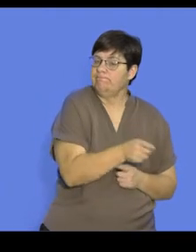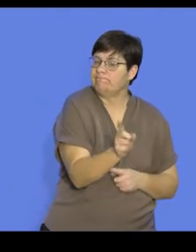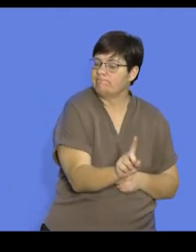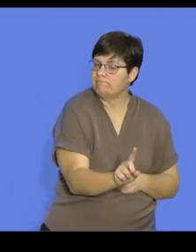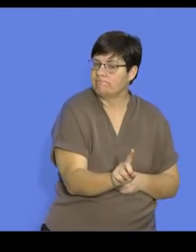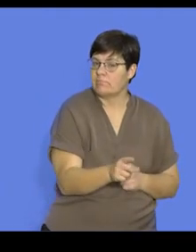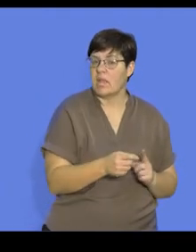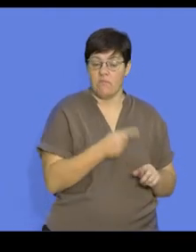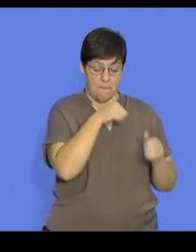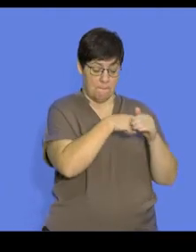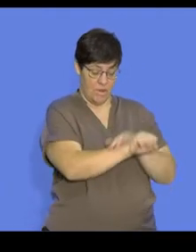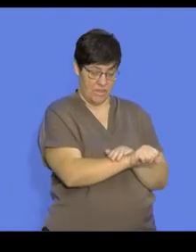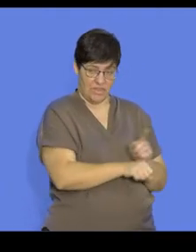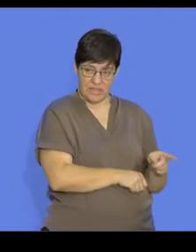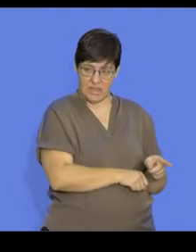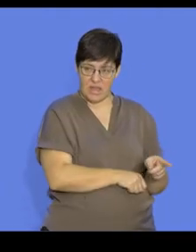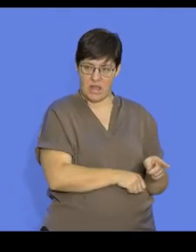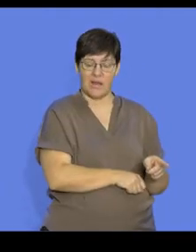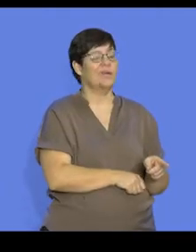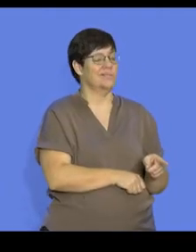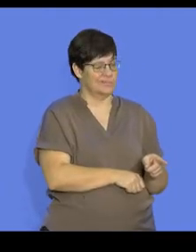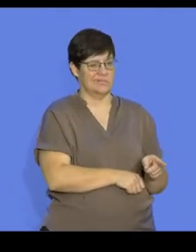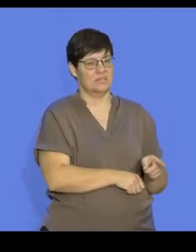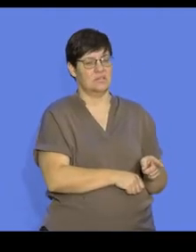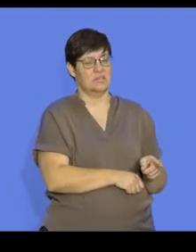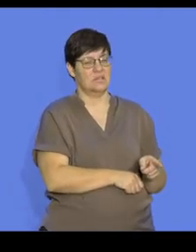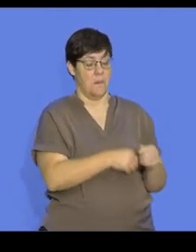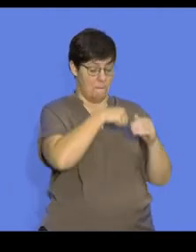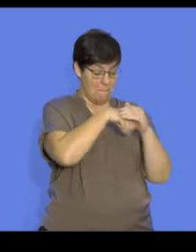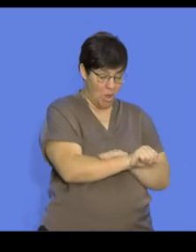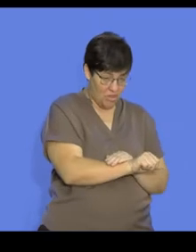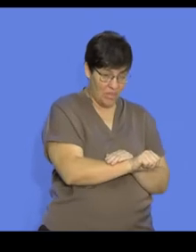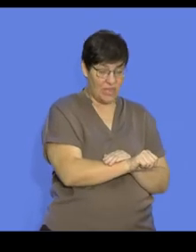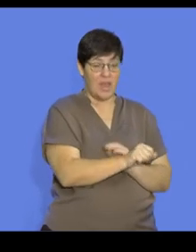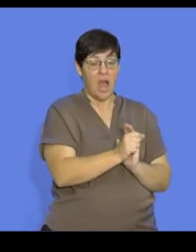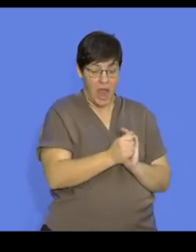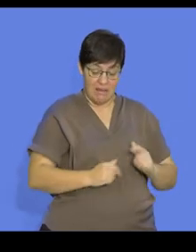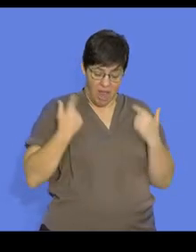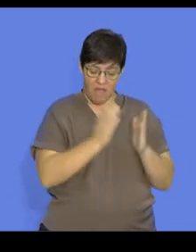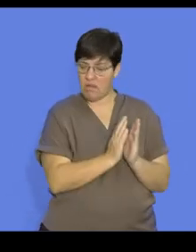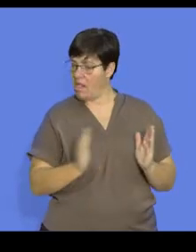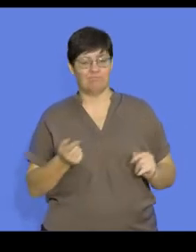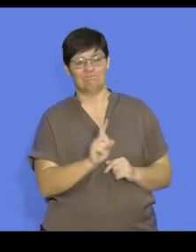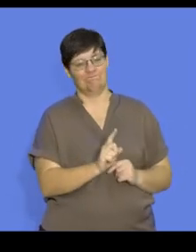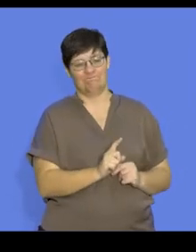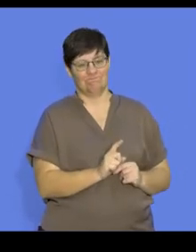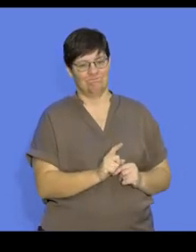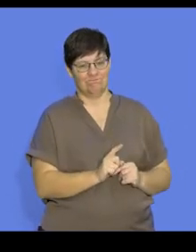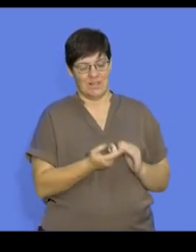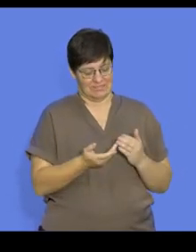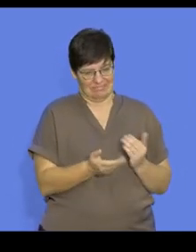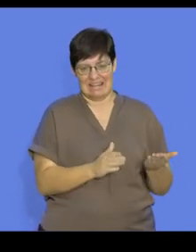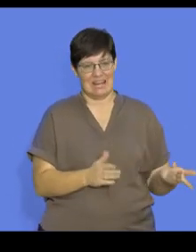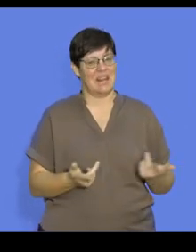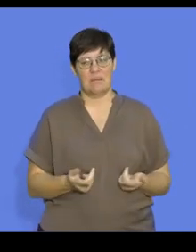from the time of birth, there is a rapid or there is a drastic decrease in their chances of survival,